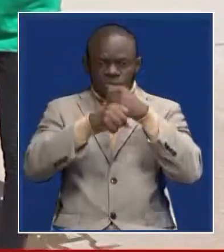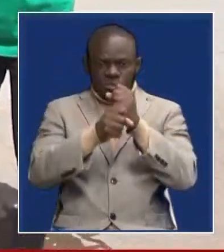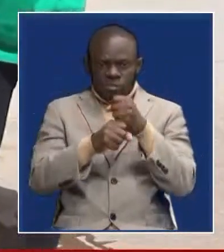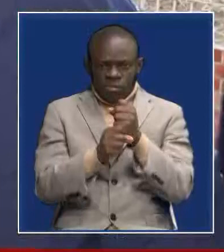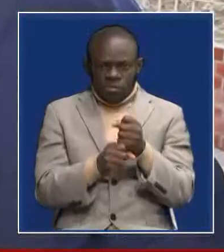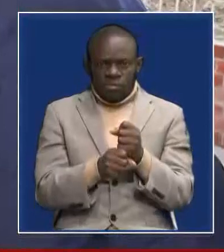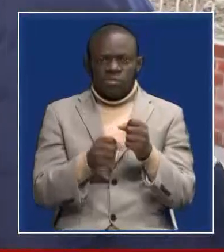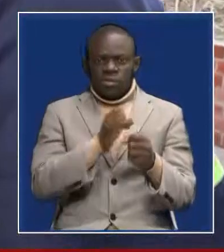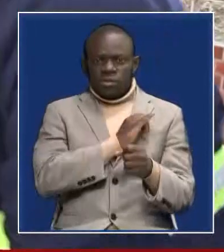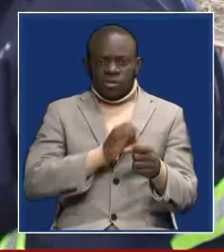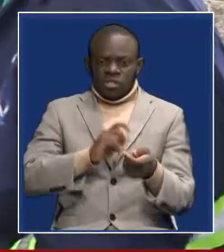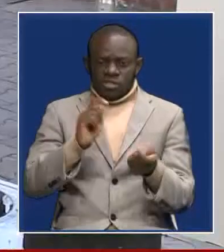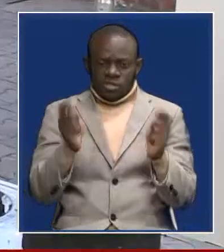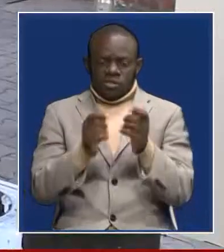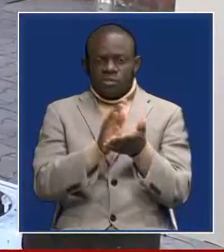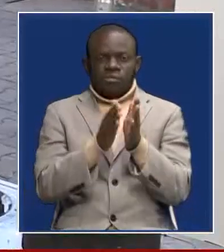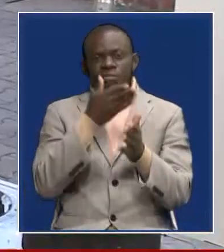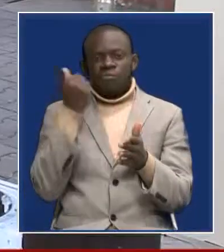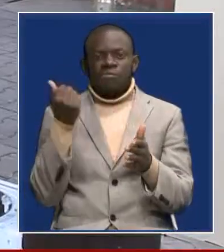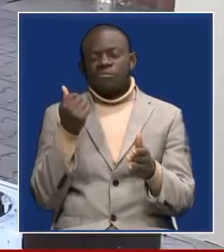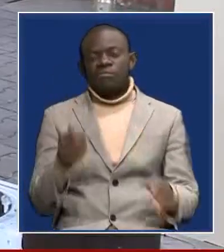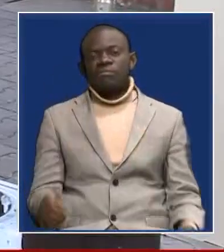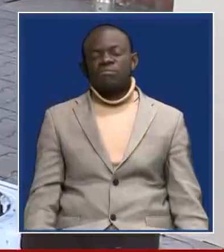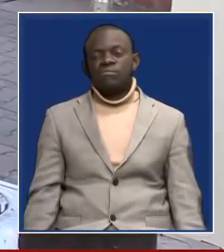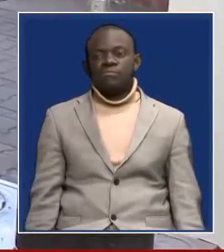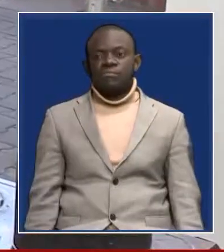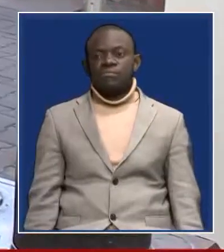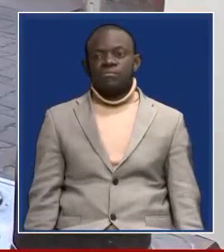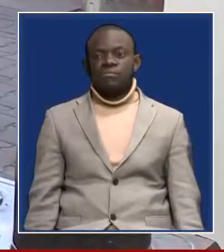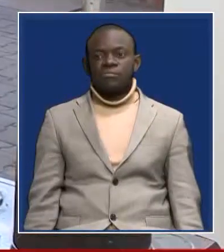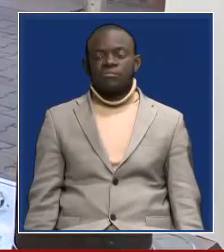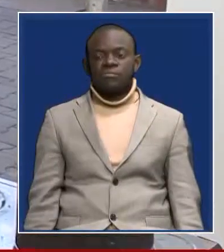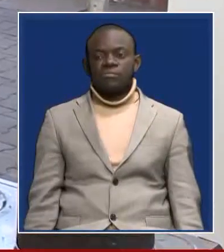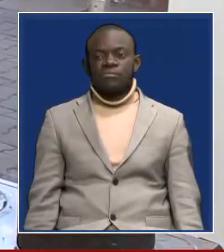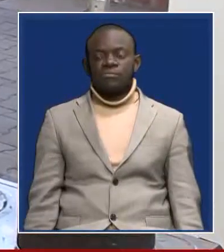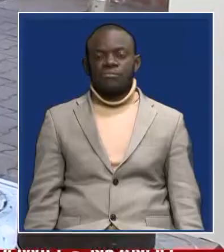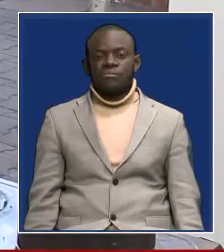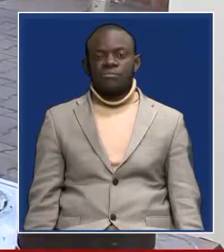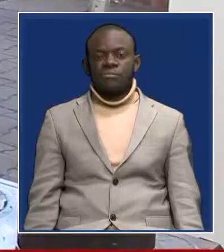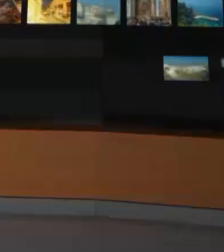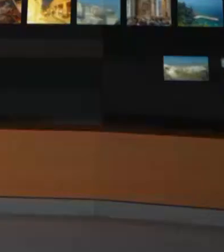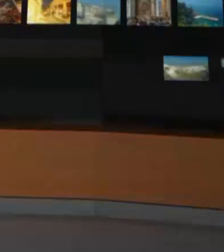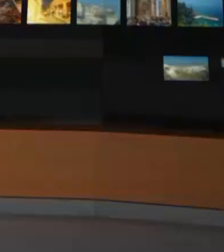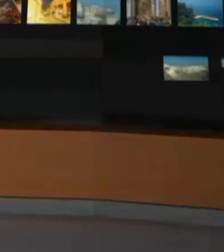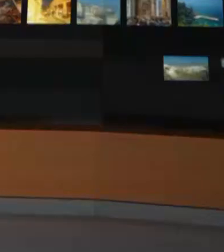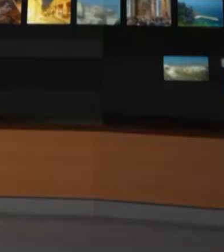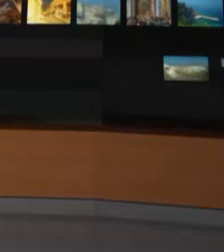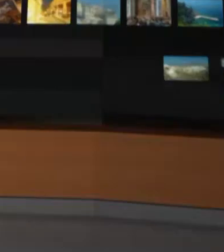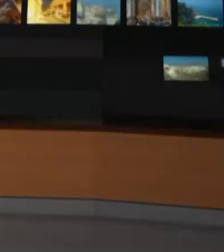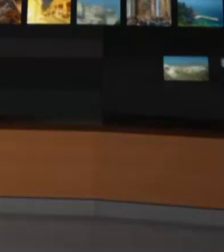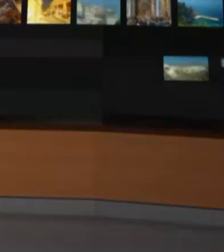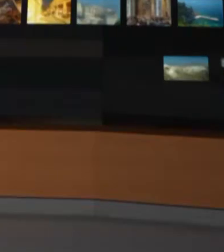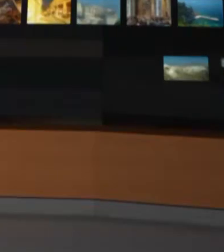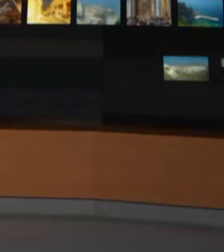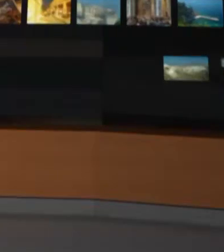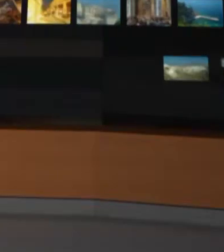industry for the better Kasabula Muchimba ZNBC News in Lusaka remember to hit the like